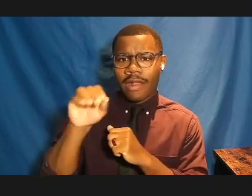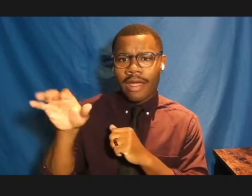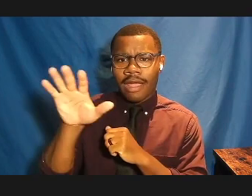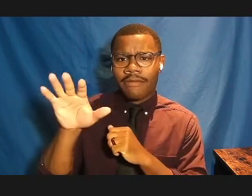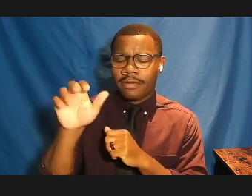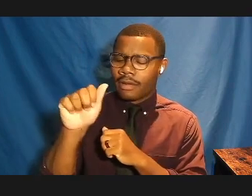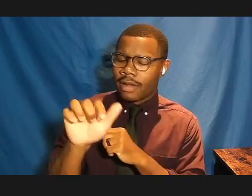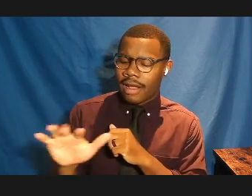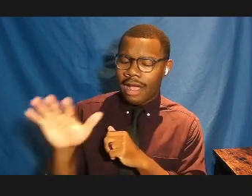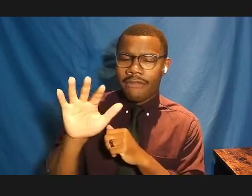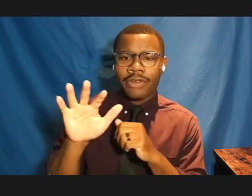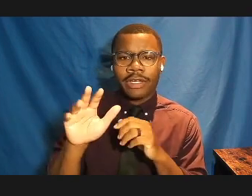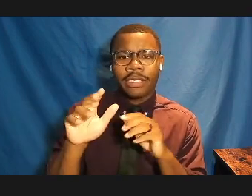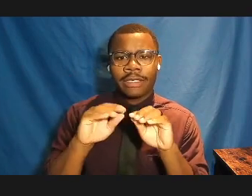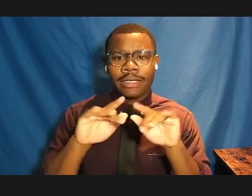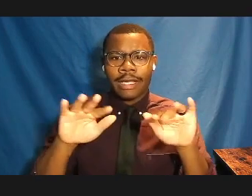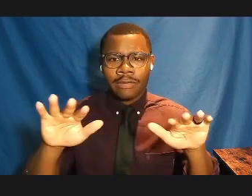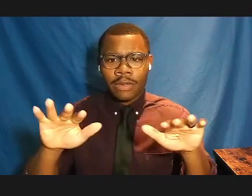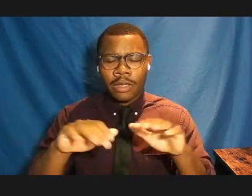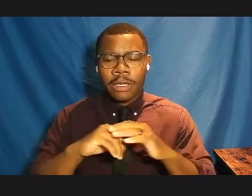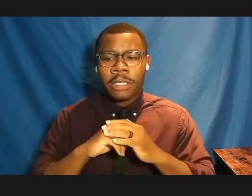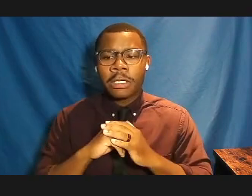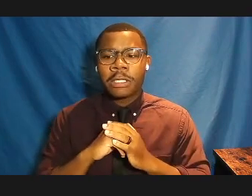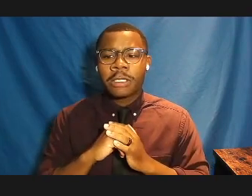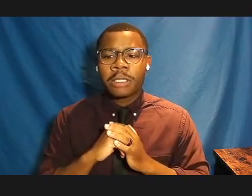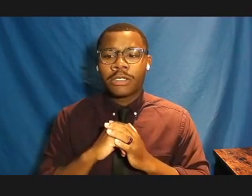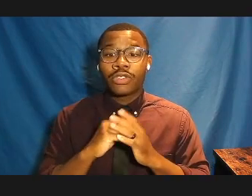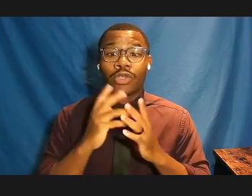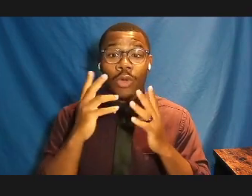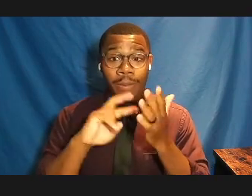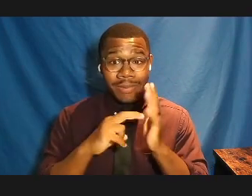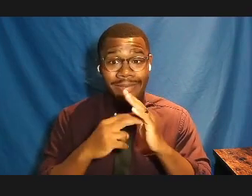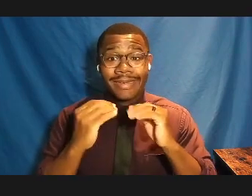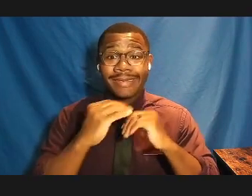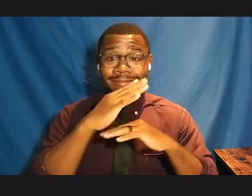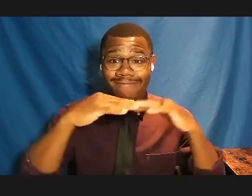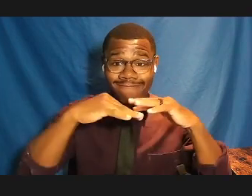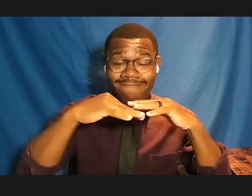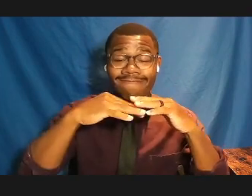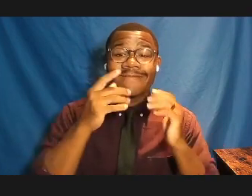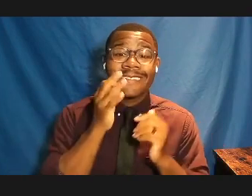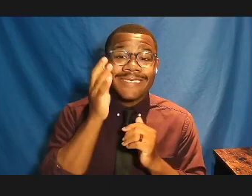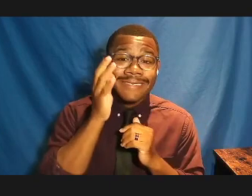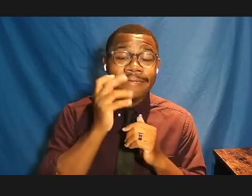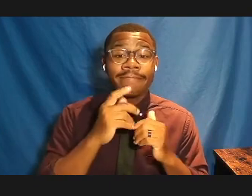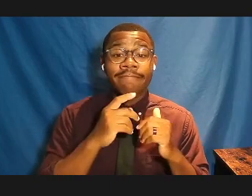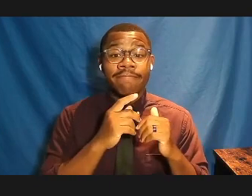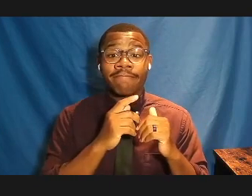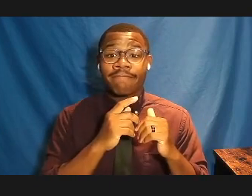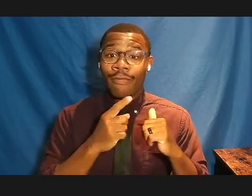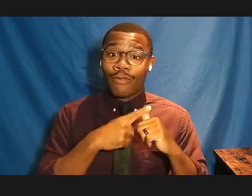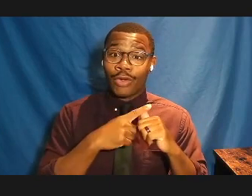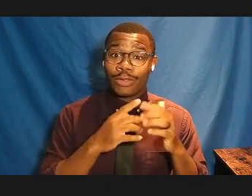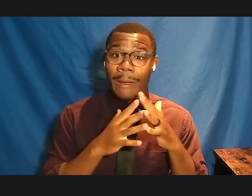Native American, or First Nations texts and ways of thinking as well as African American.